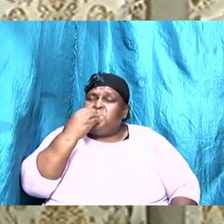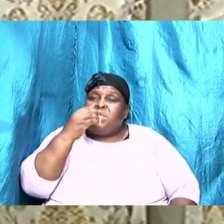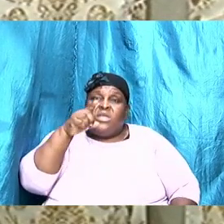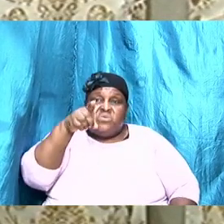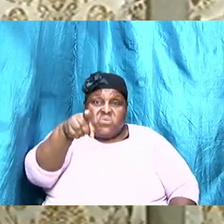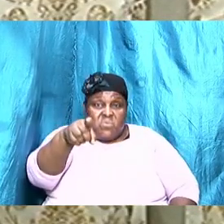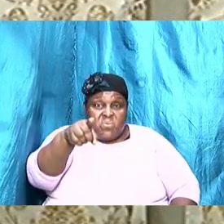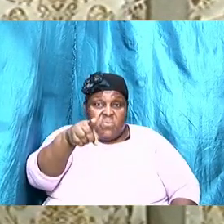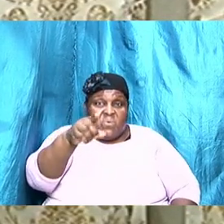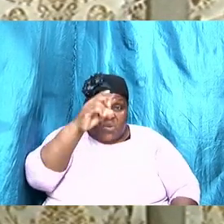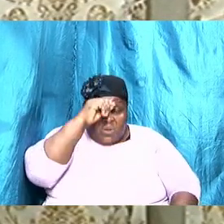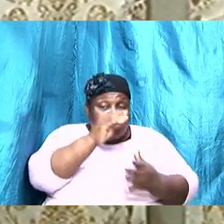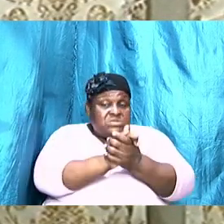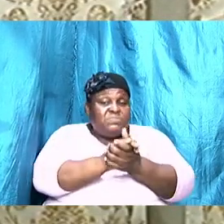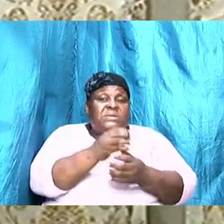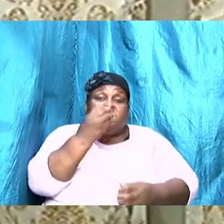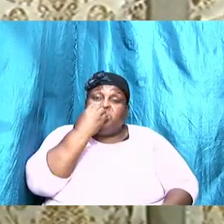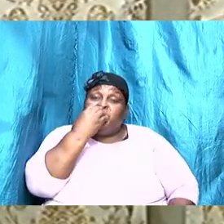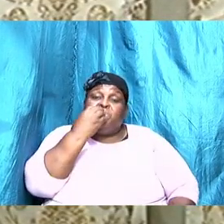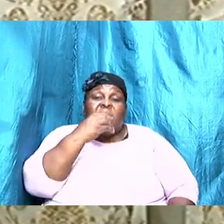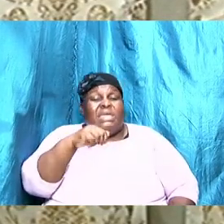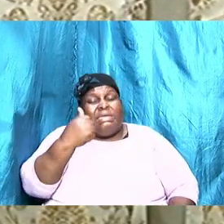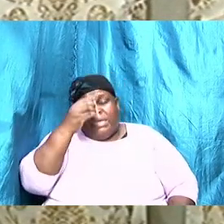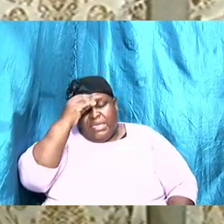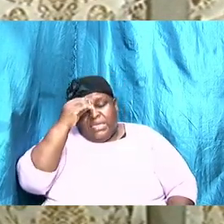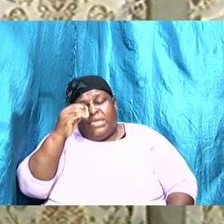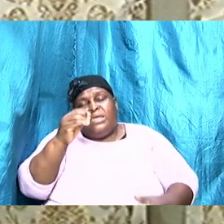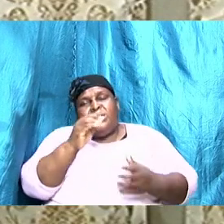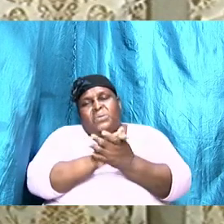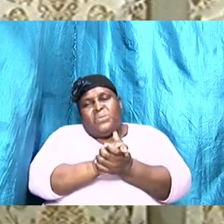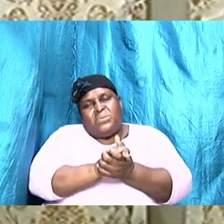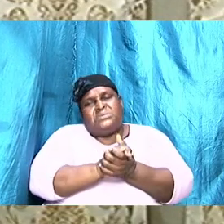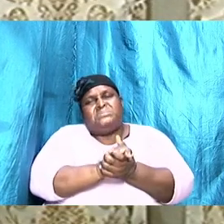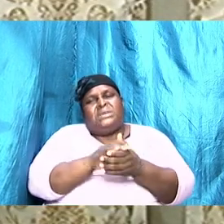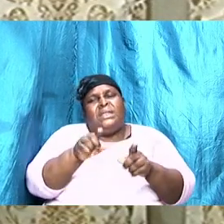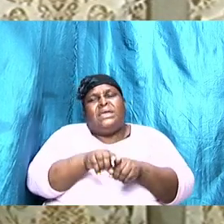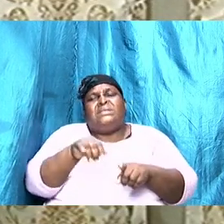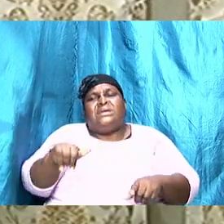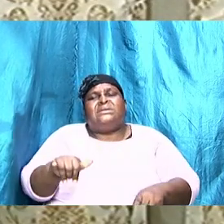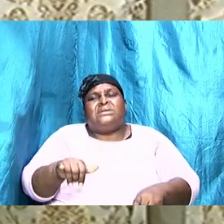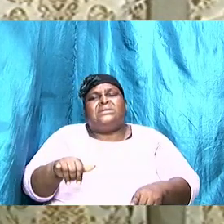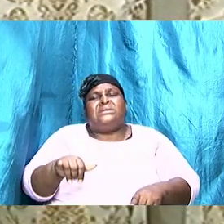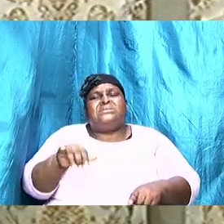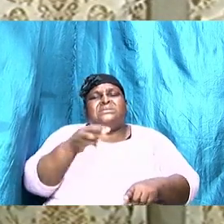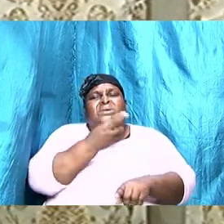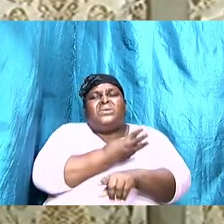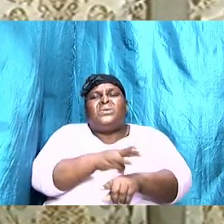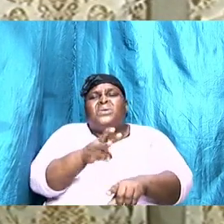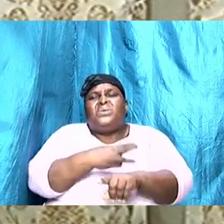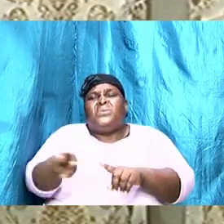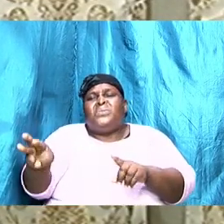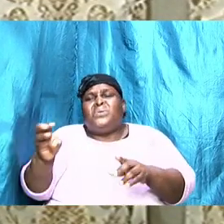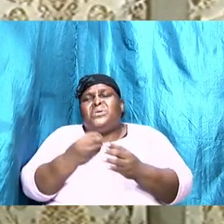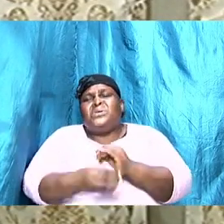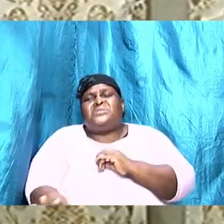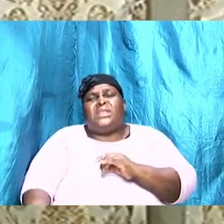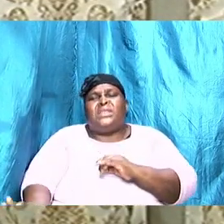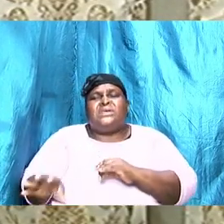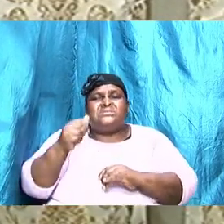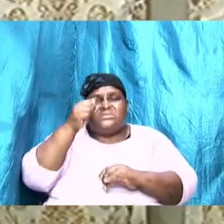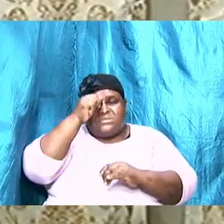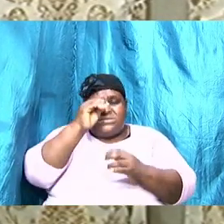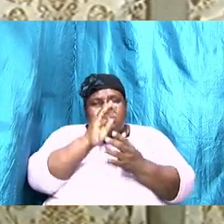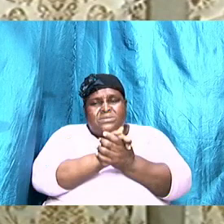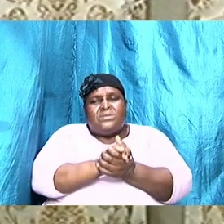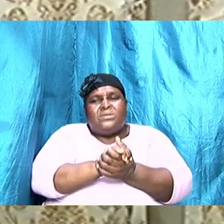eat any husband that is like that is a worthless husband and I can't side with any wife to call